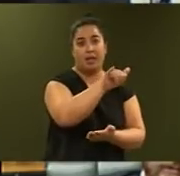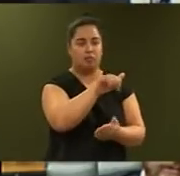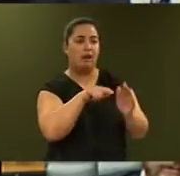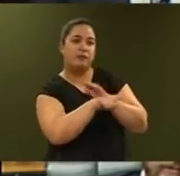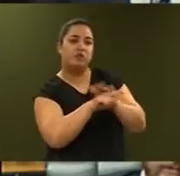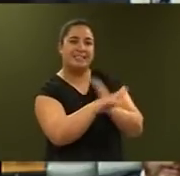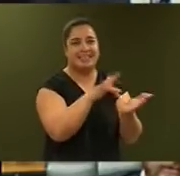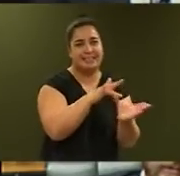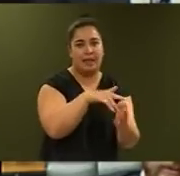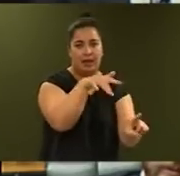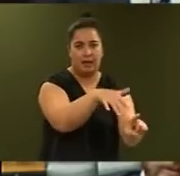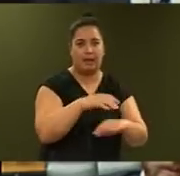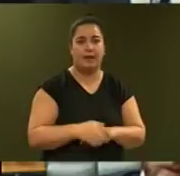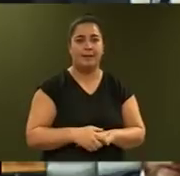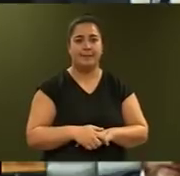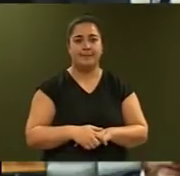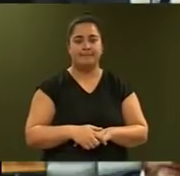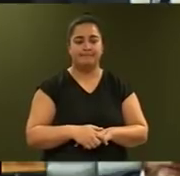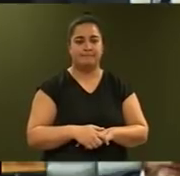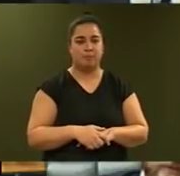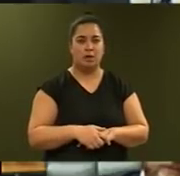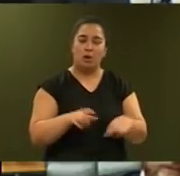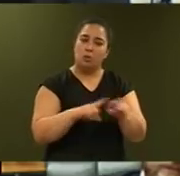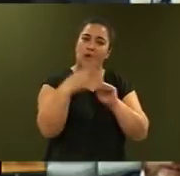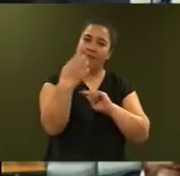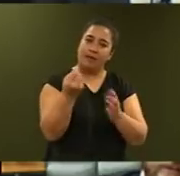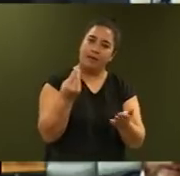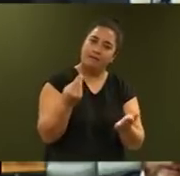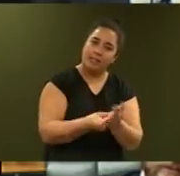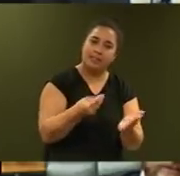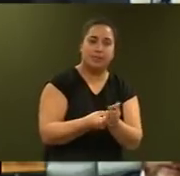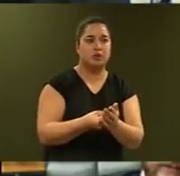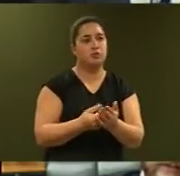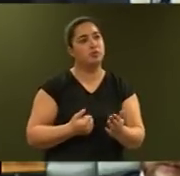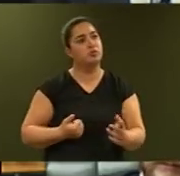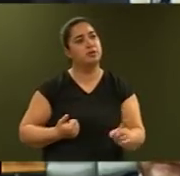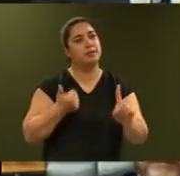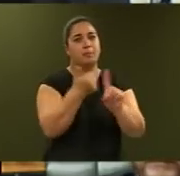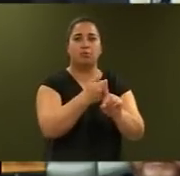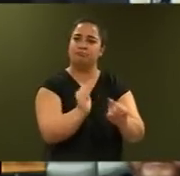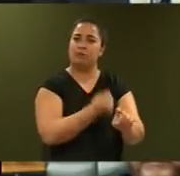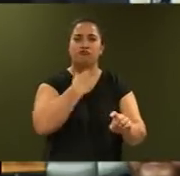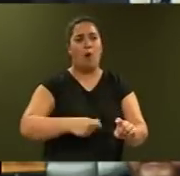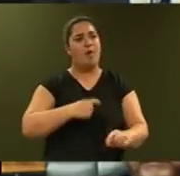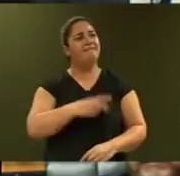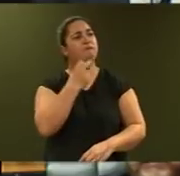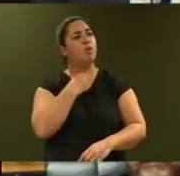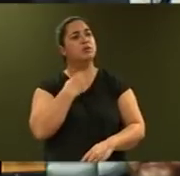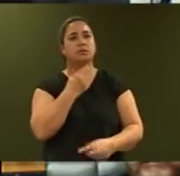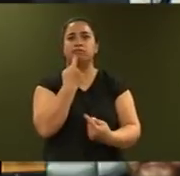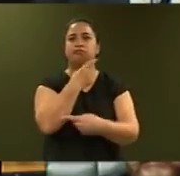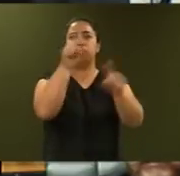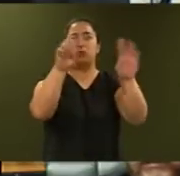Budget 2018 includes significant funding to support New Zealand's role and voice in the world. We know that the